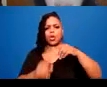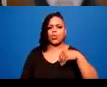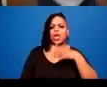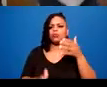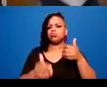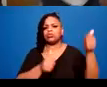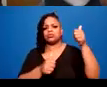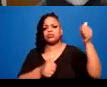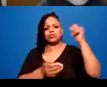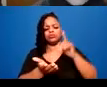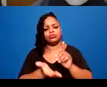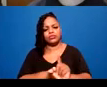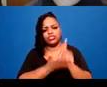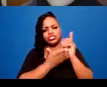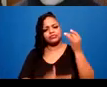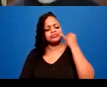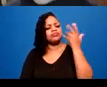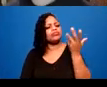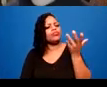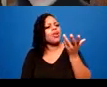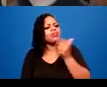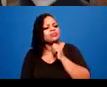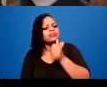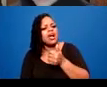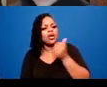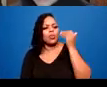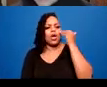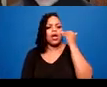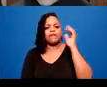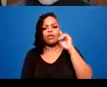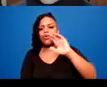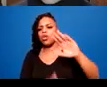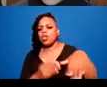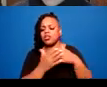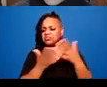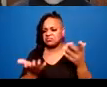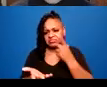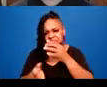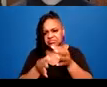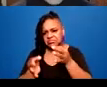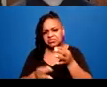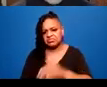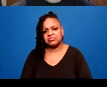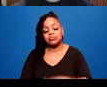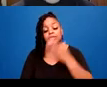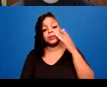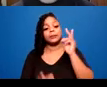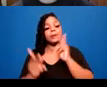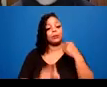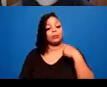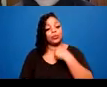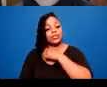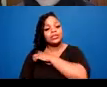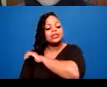Absolutely. Yes. So folks who are doing the work are usually fairly aware of